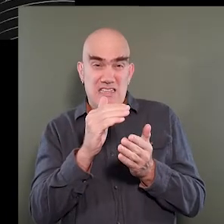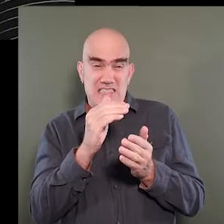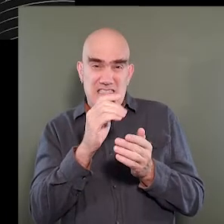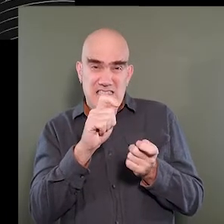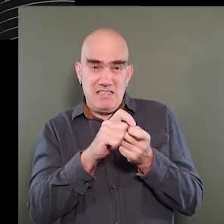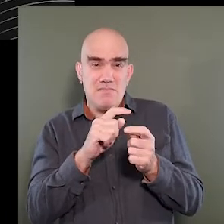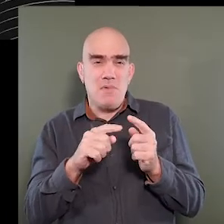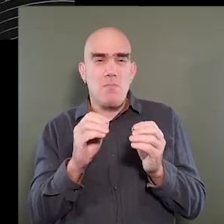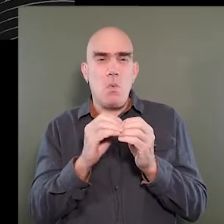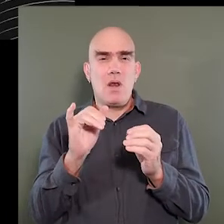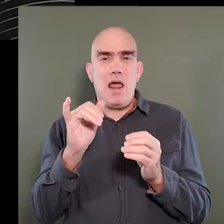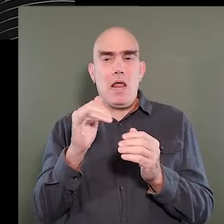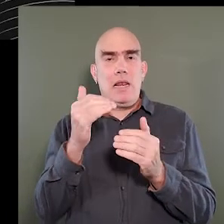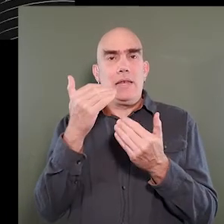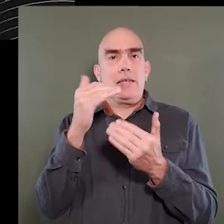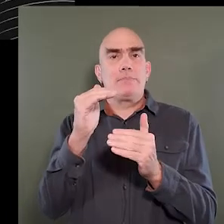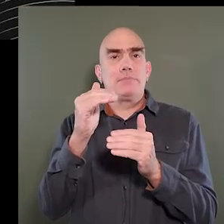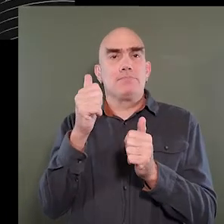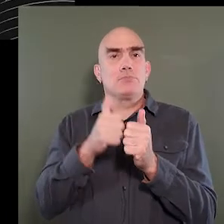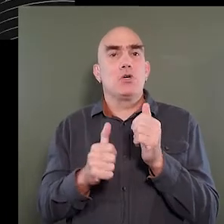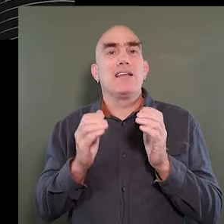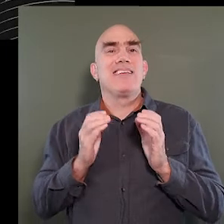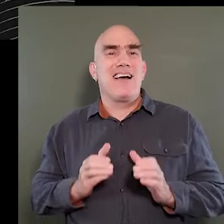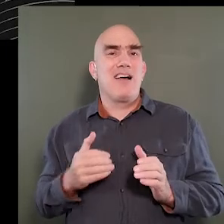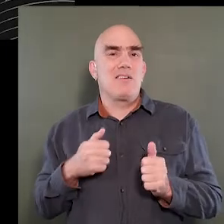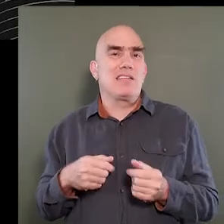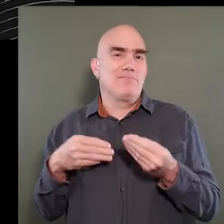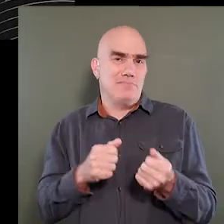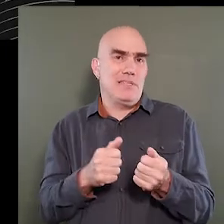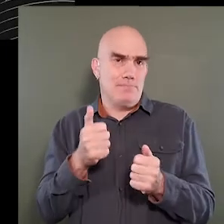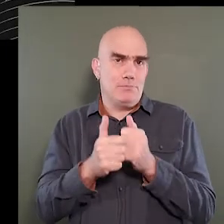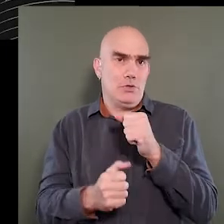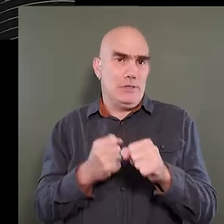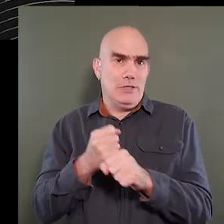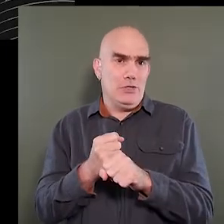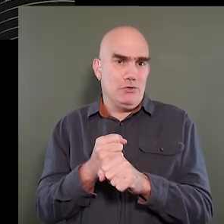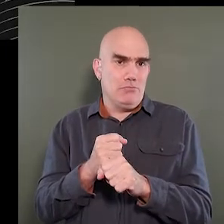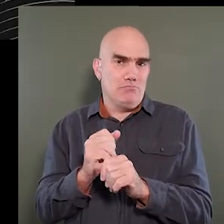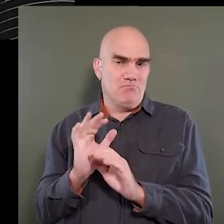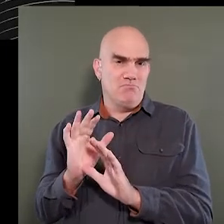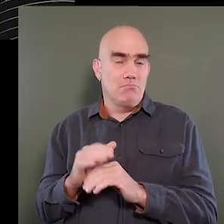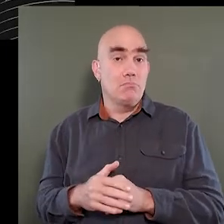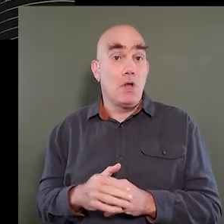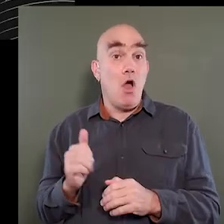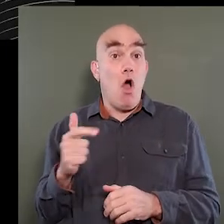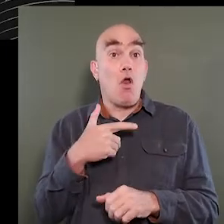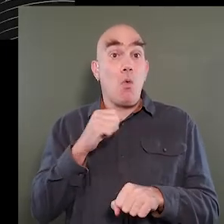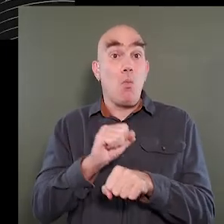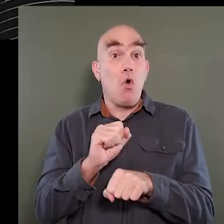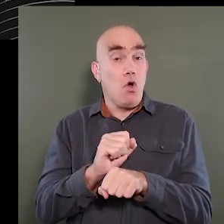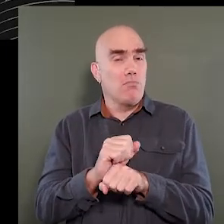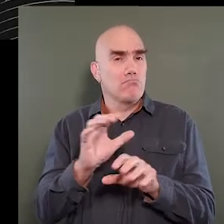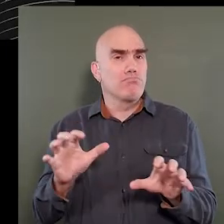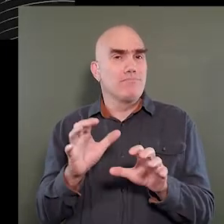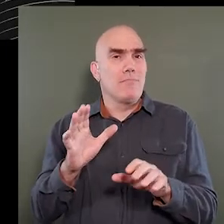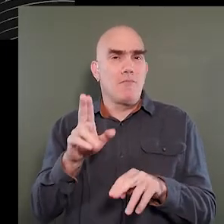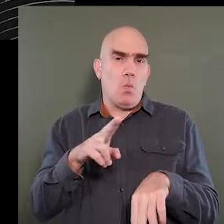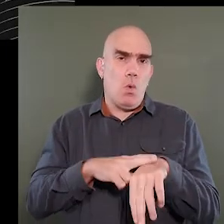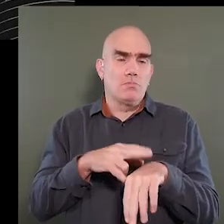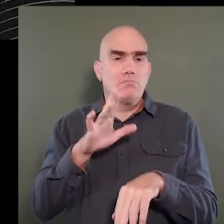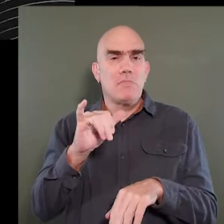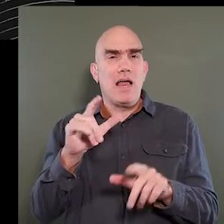se, but it is a limit per client that we can spend per year. All of our work, of course, is done by licensed